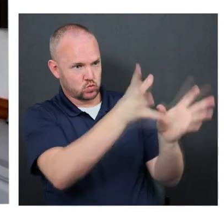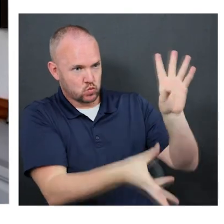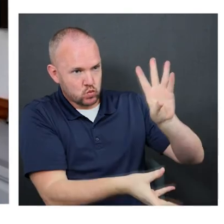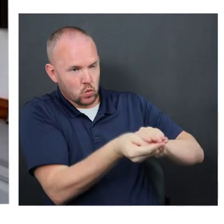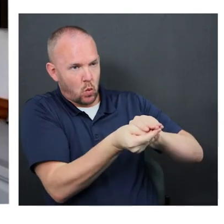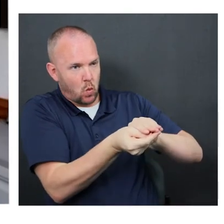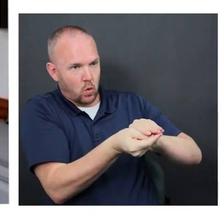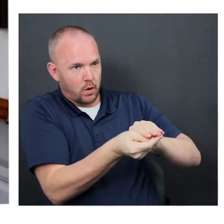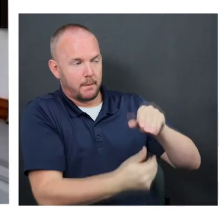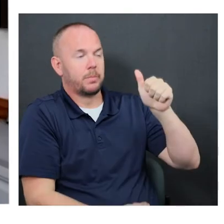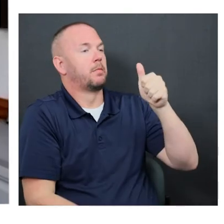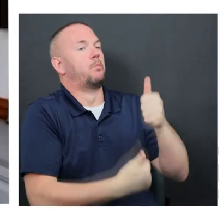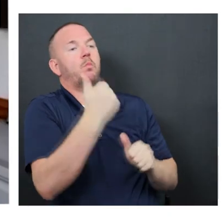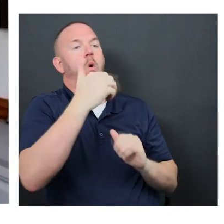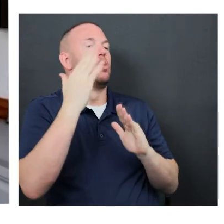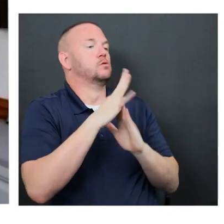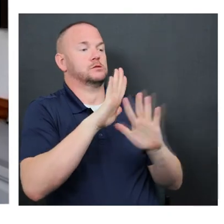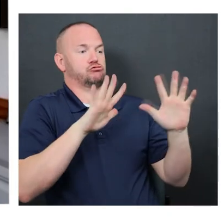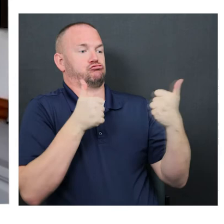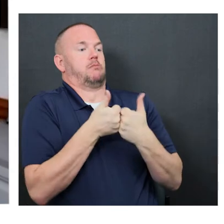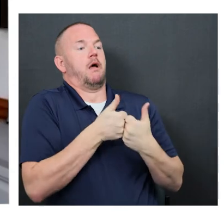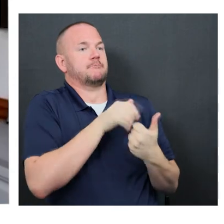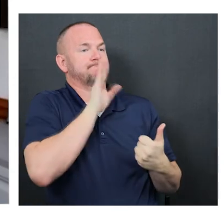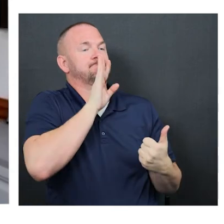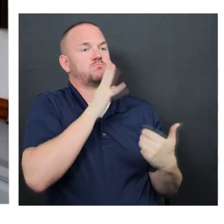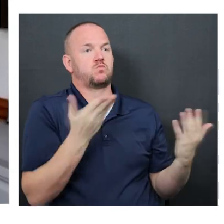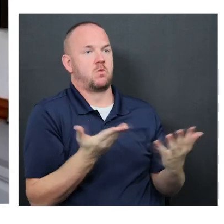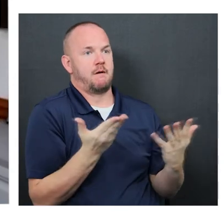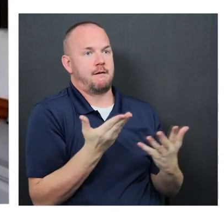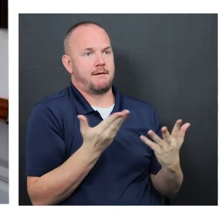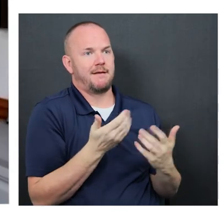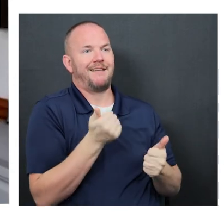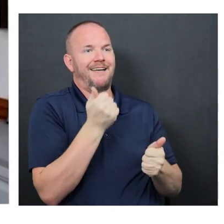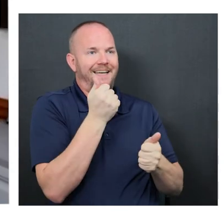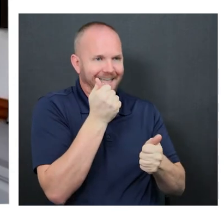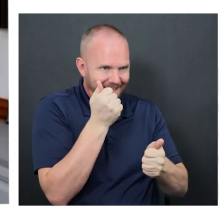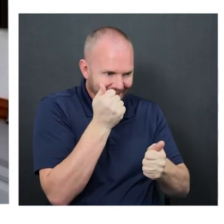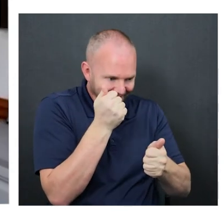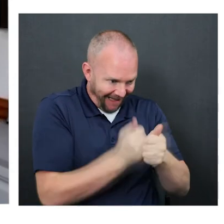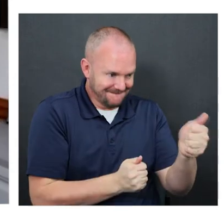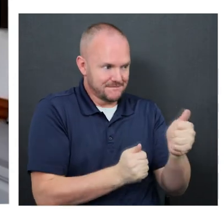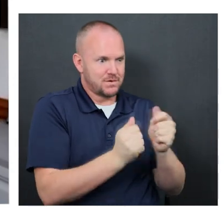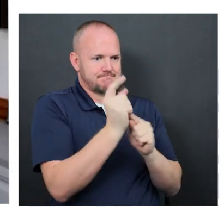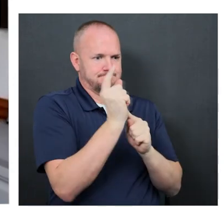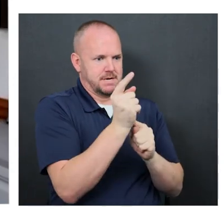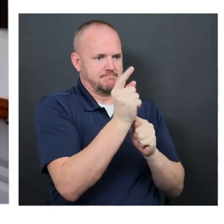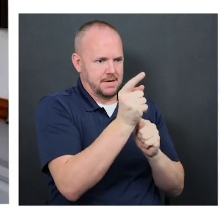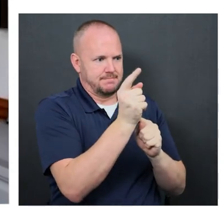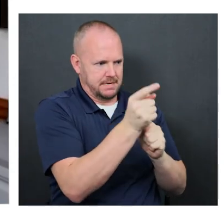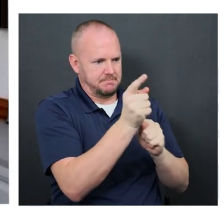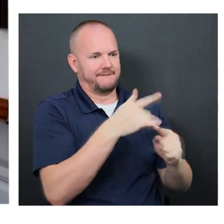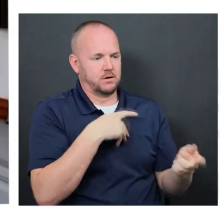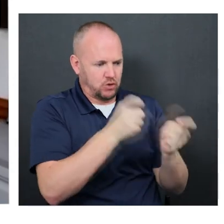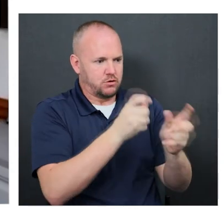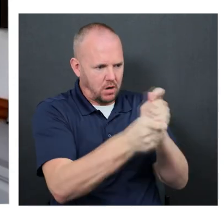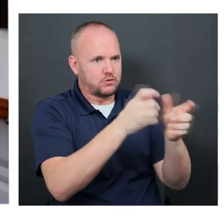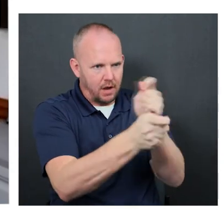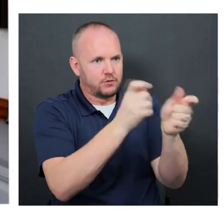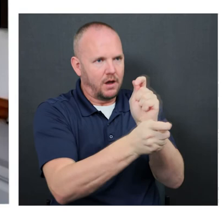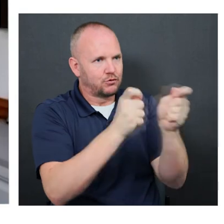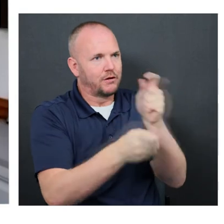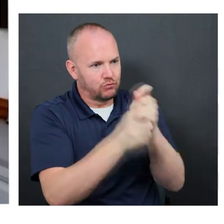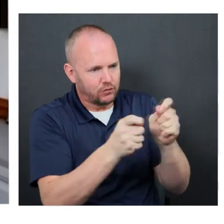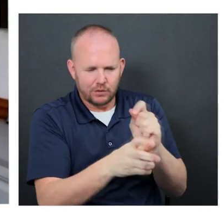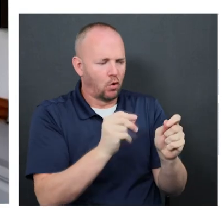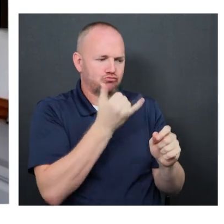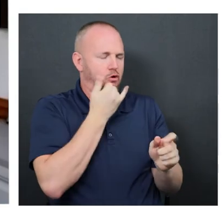the most challenging thing was changing. Every second there was a change. We translated something 15 minutes